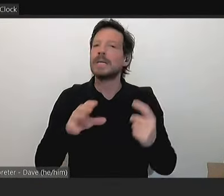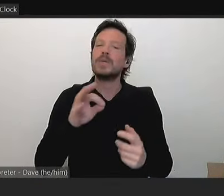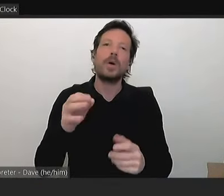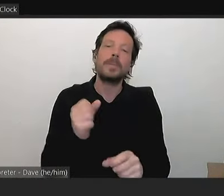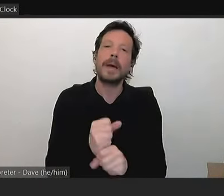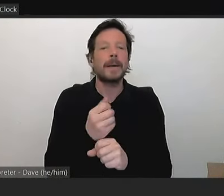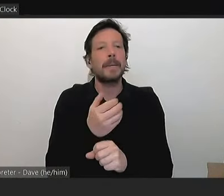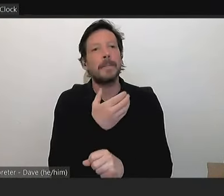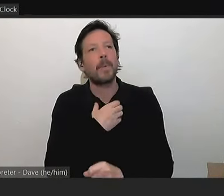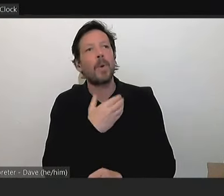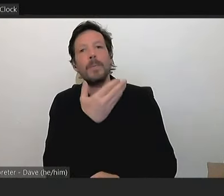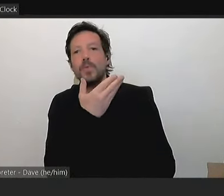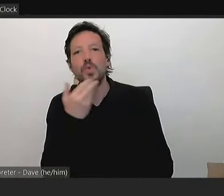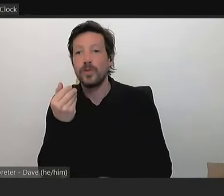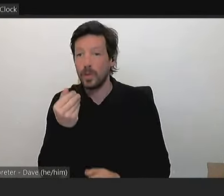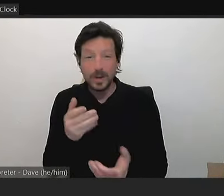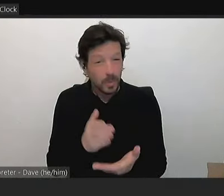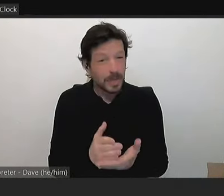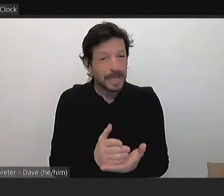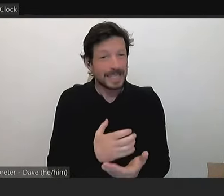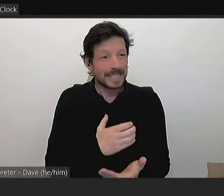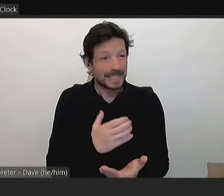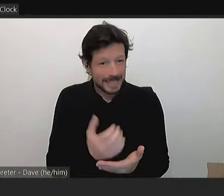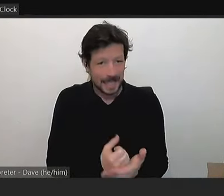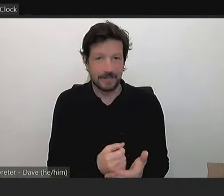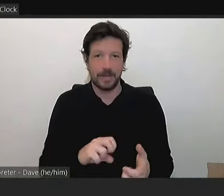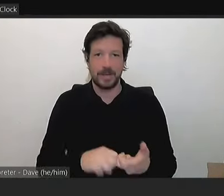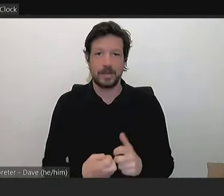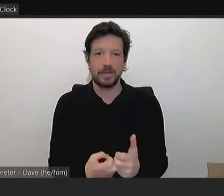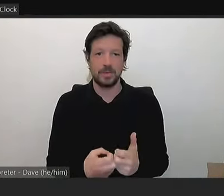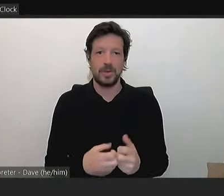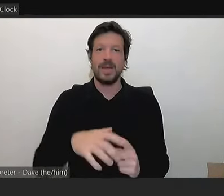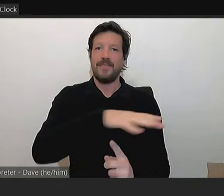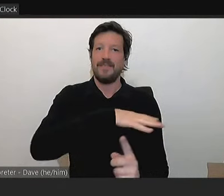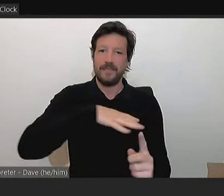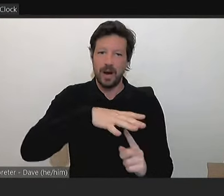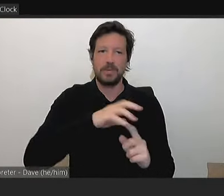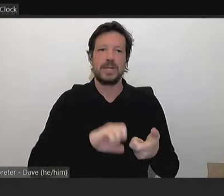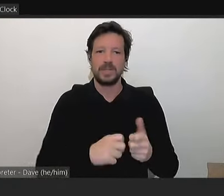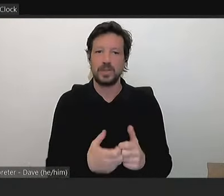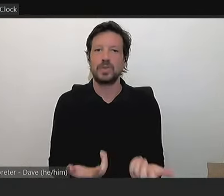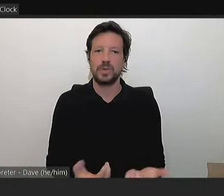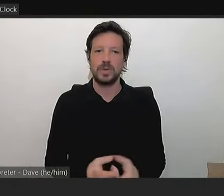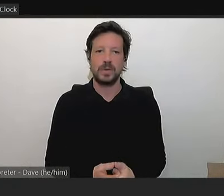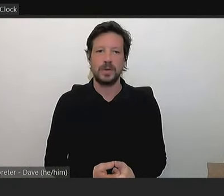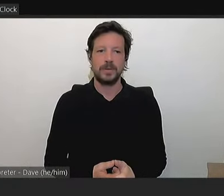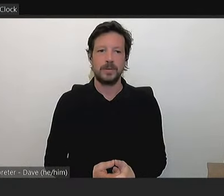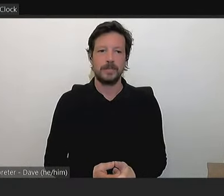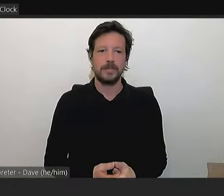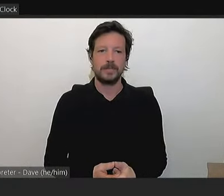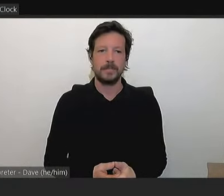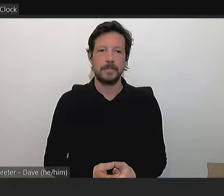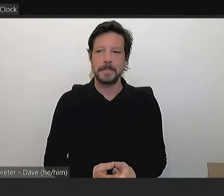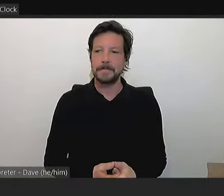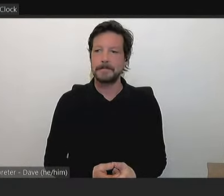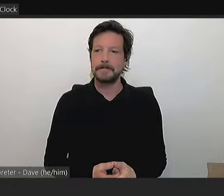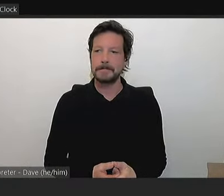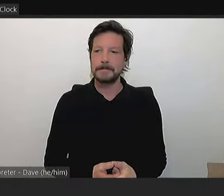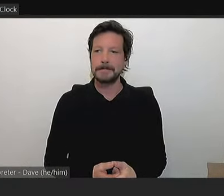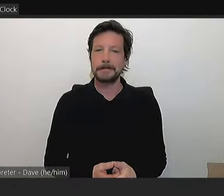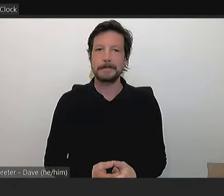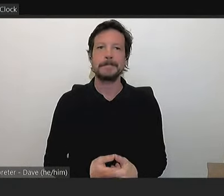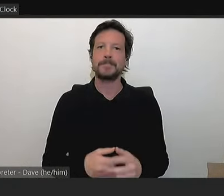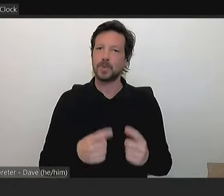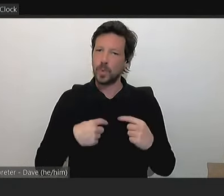This is a safety issue. It's an environmental issue. This council prides itself on being a council that fights for